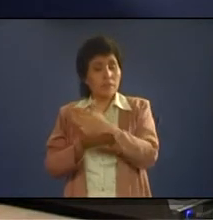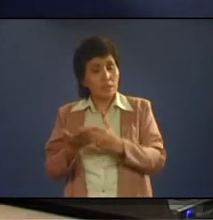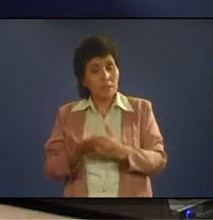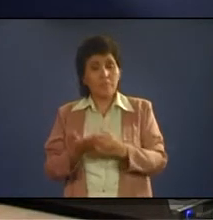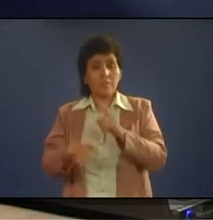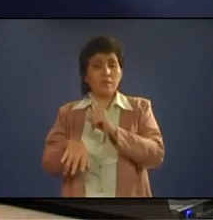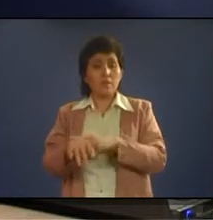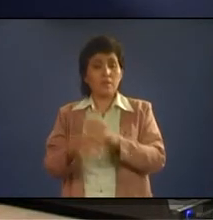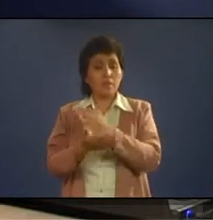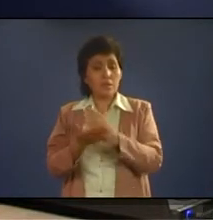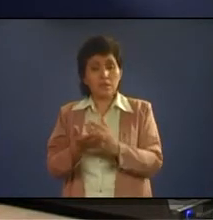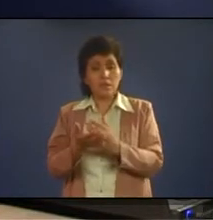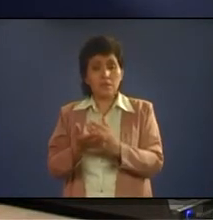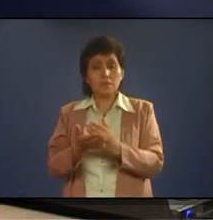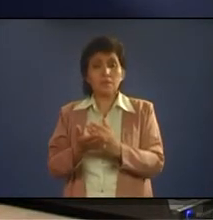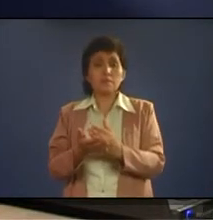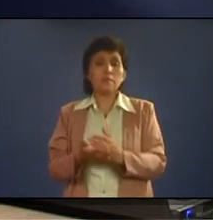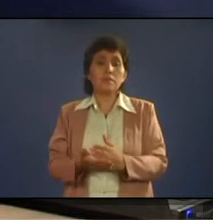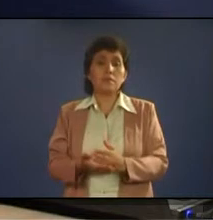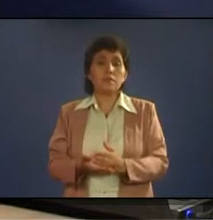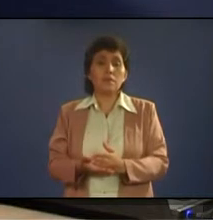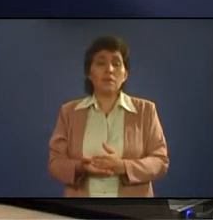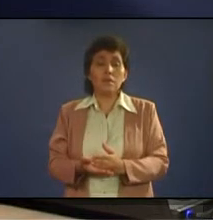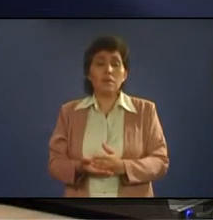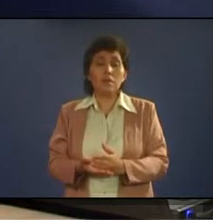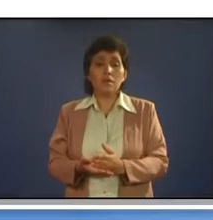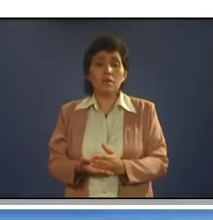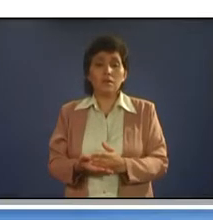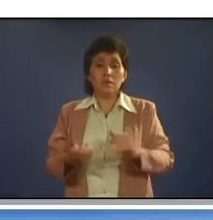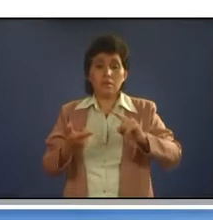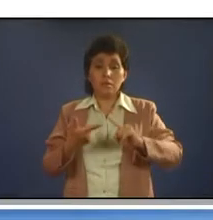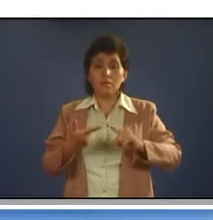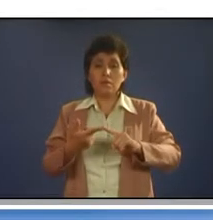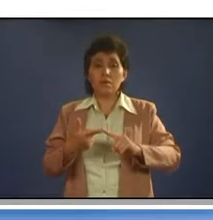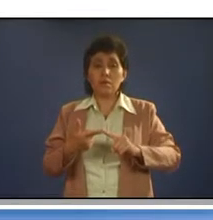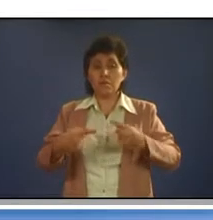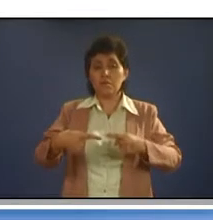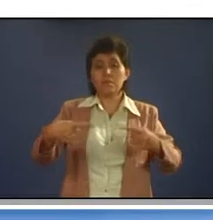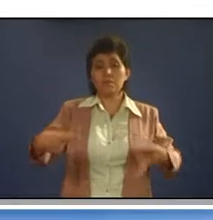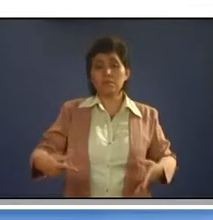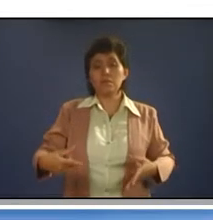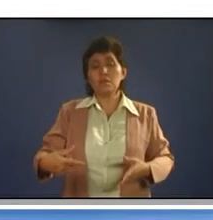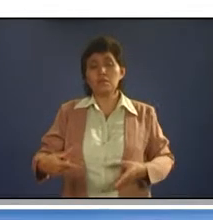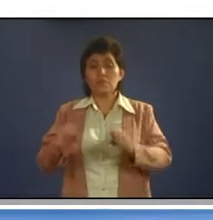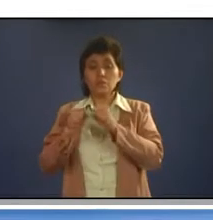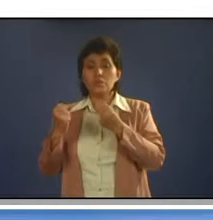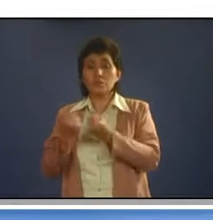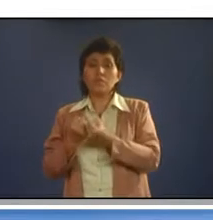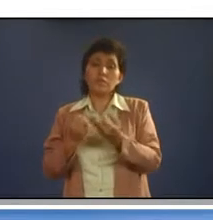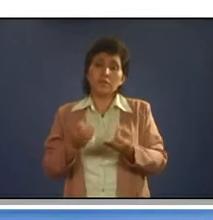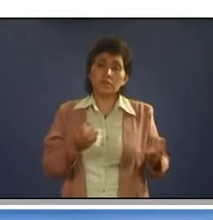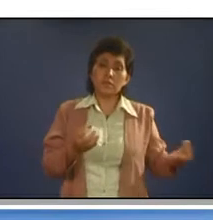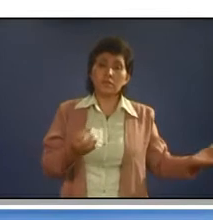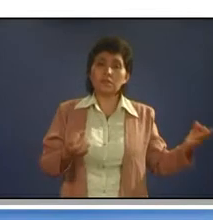Now, the second one, the opposite of social facilitation, it is social lofting. Now, social lofting means the